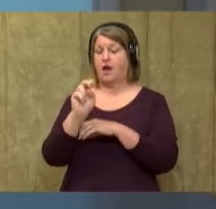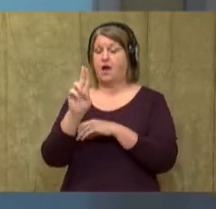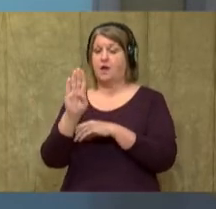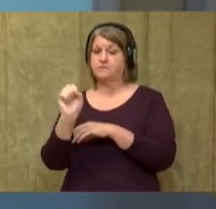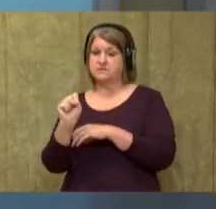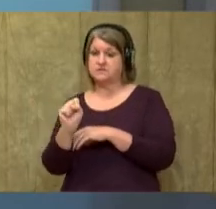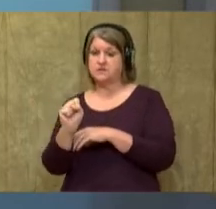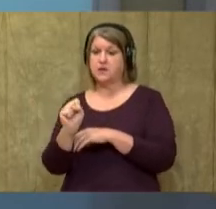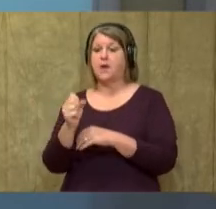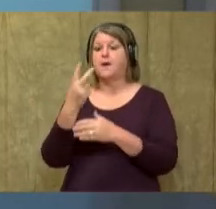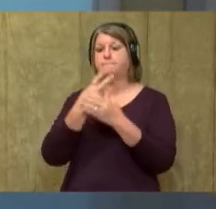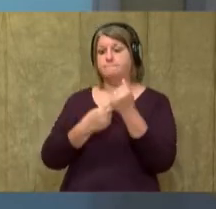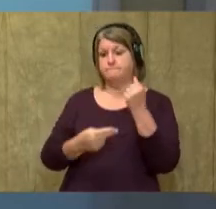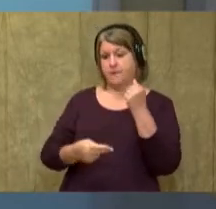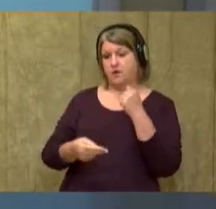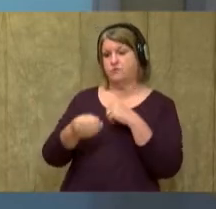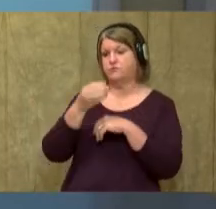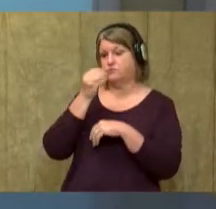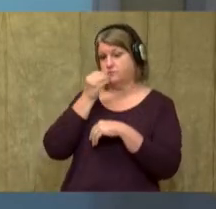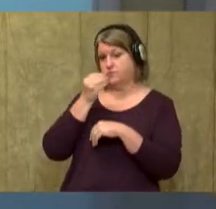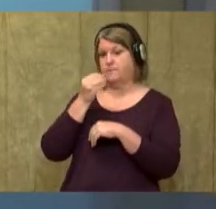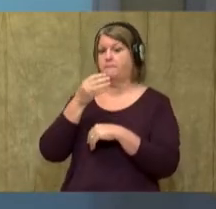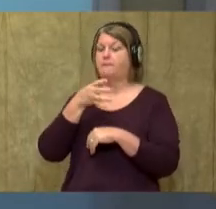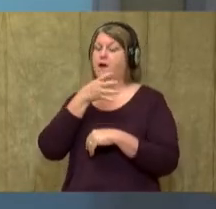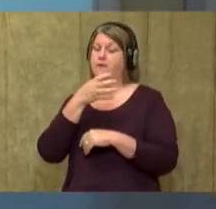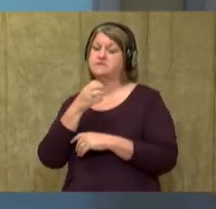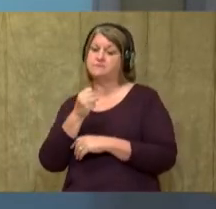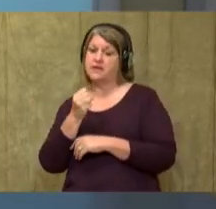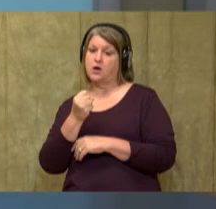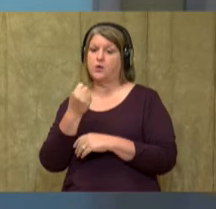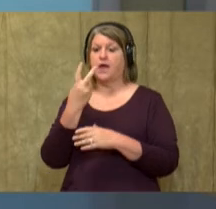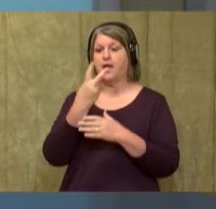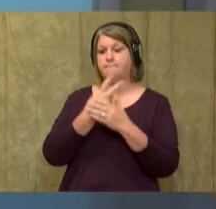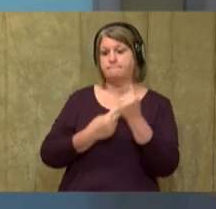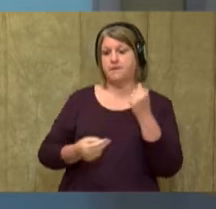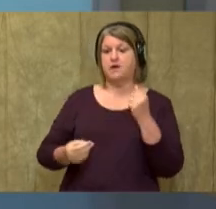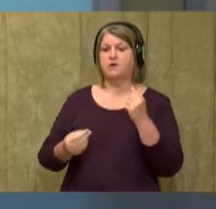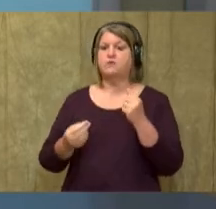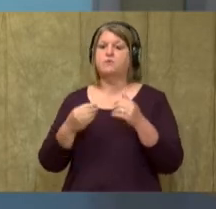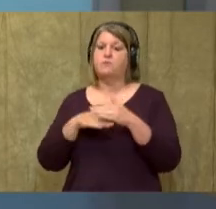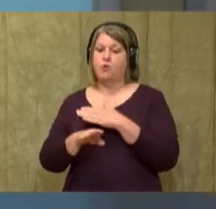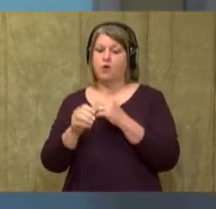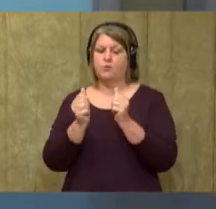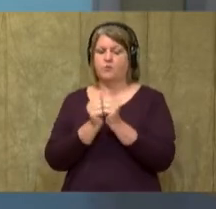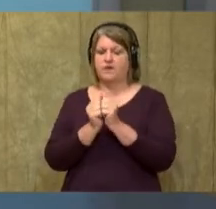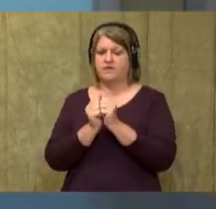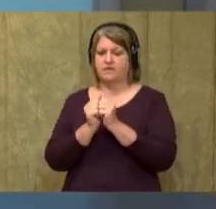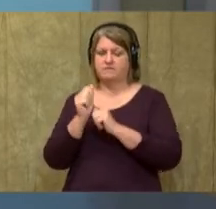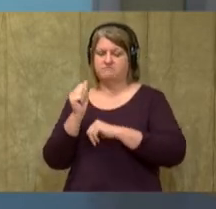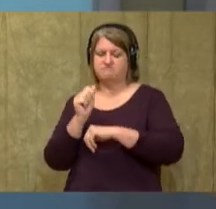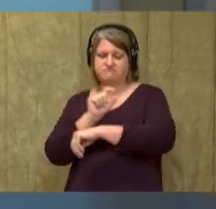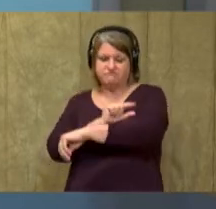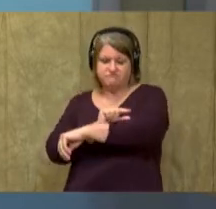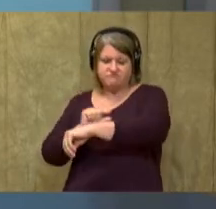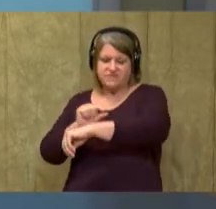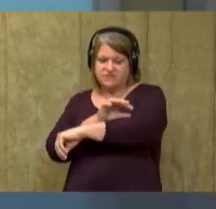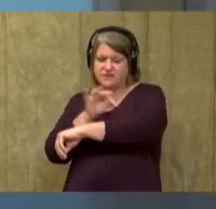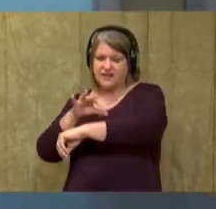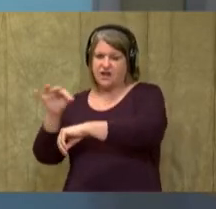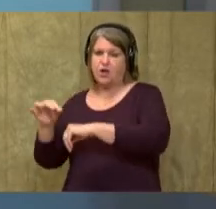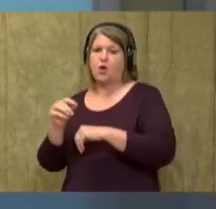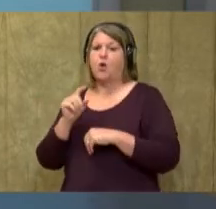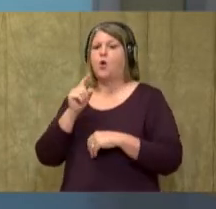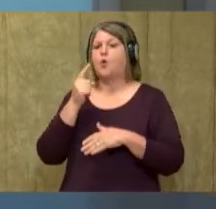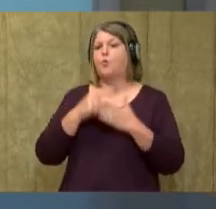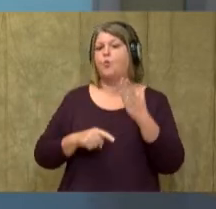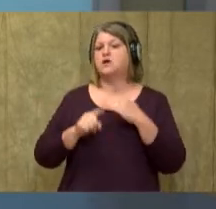mother's milk and they're both born with very little hair. Now, let's think about ways that they are different. What's one way